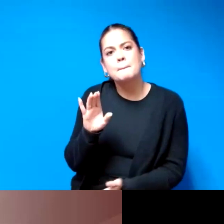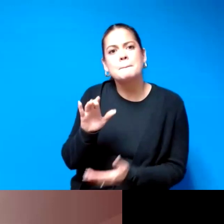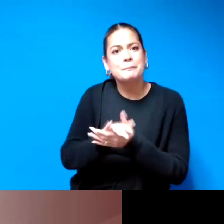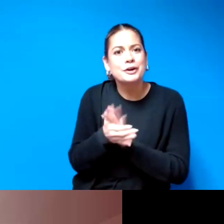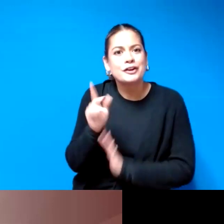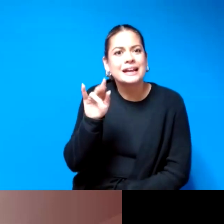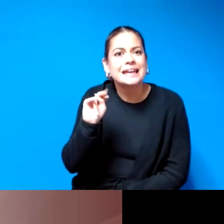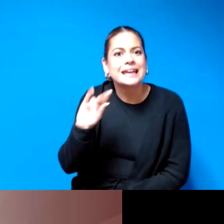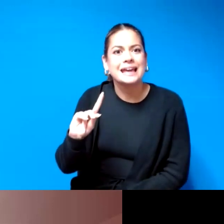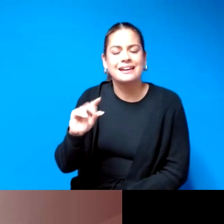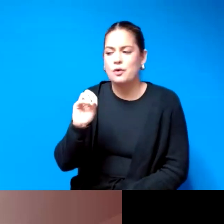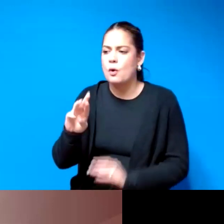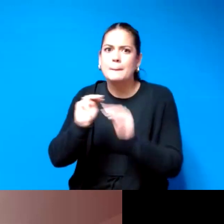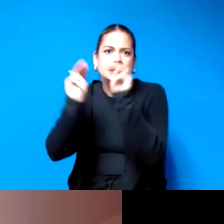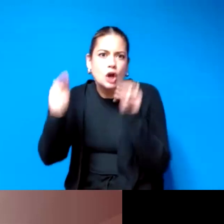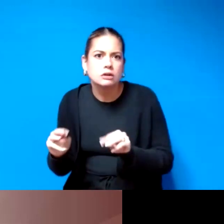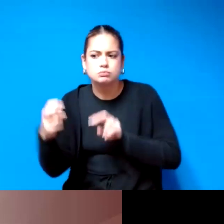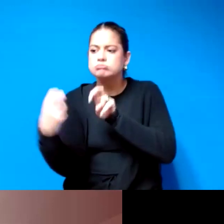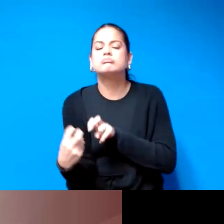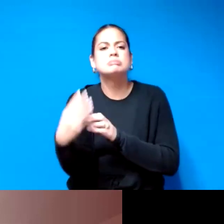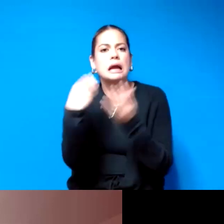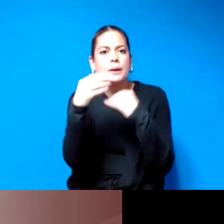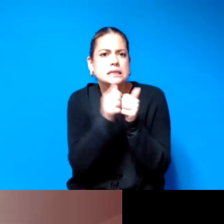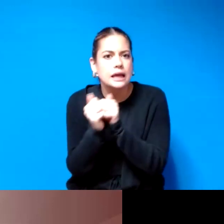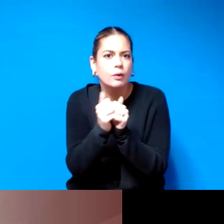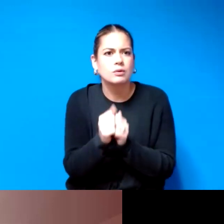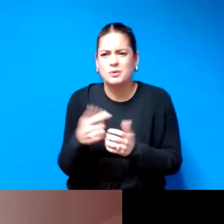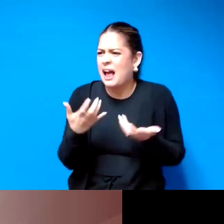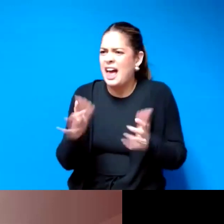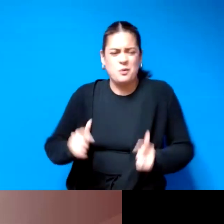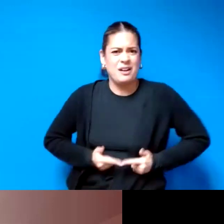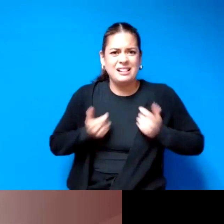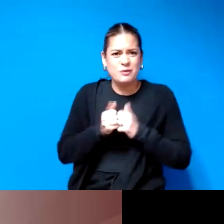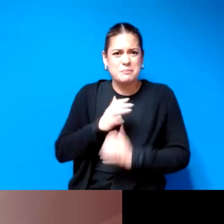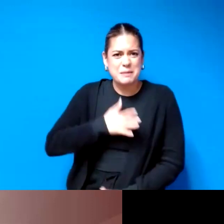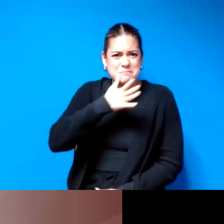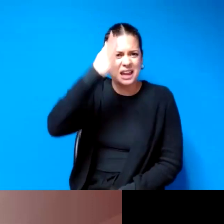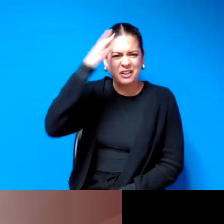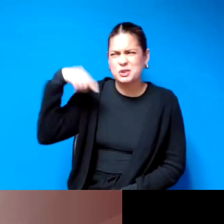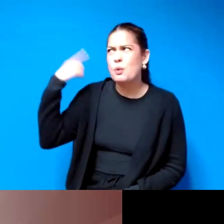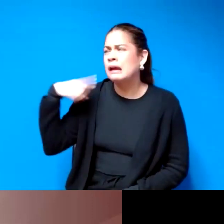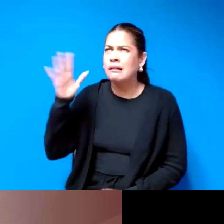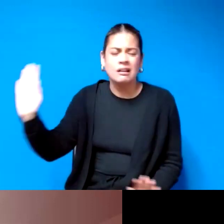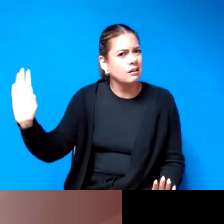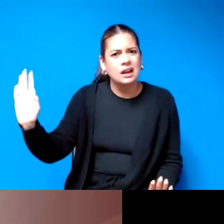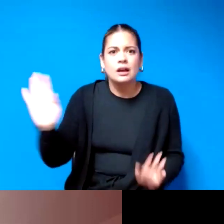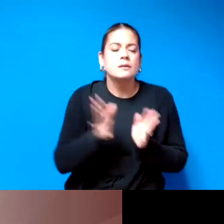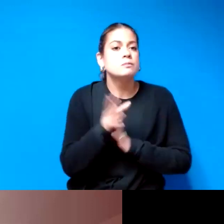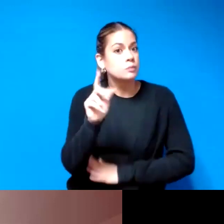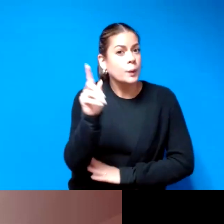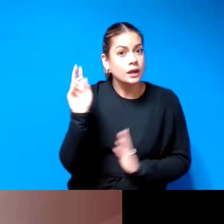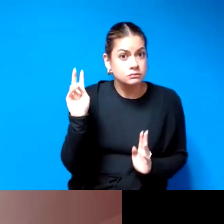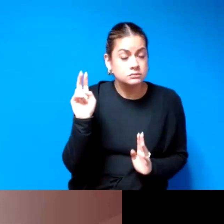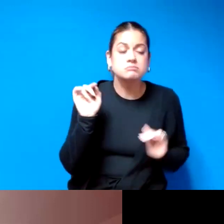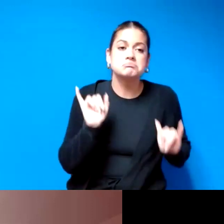to mcdonald's we'd sit down and we'd have food or i don't want to live with my parents anymore they're driving me up the wall okay let's look